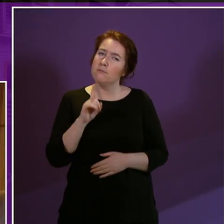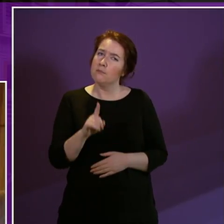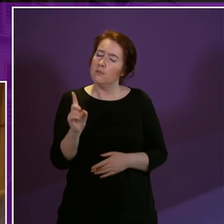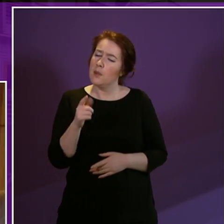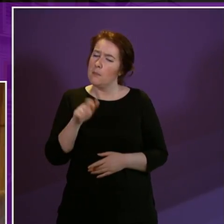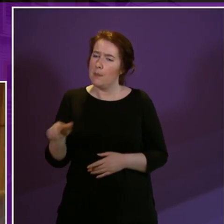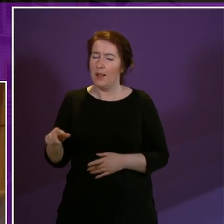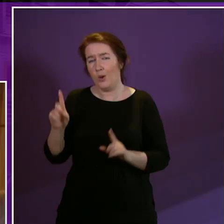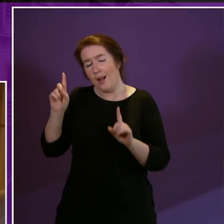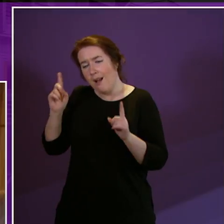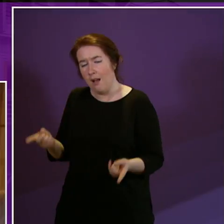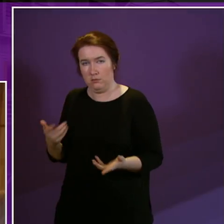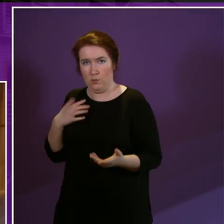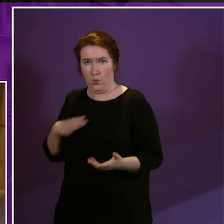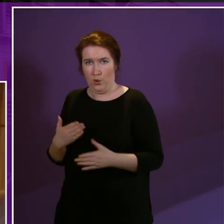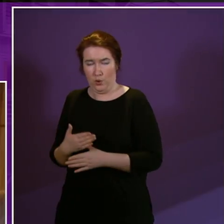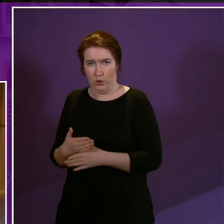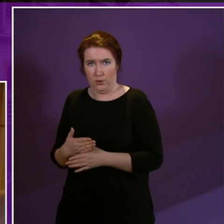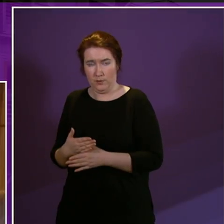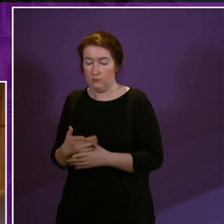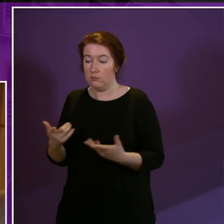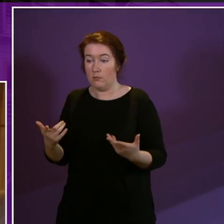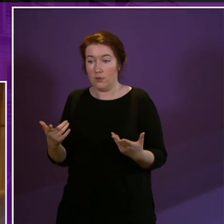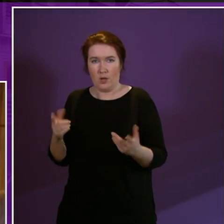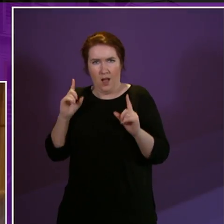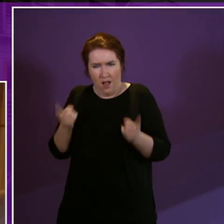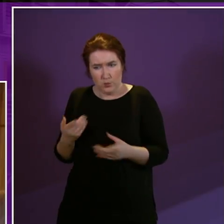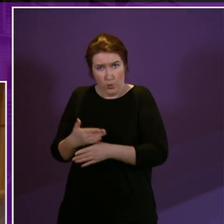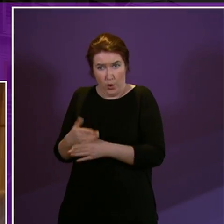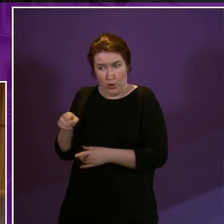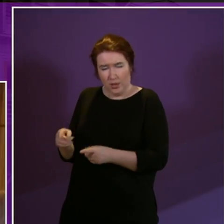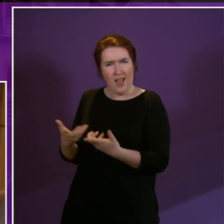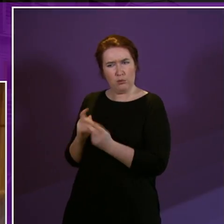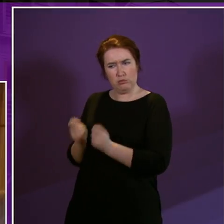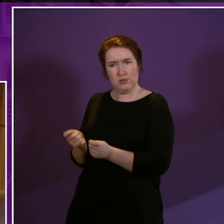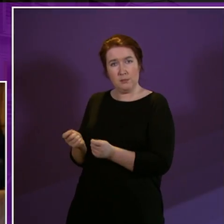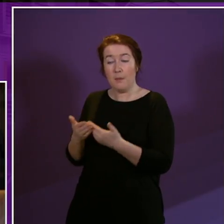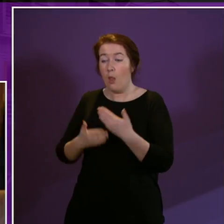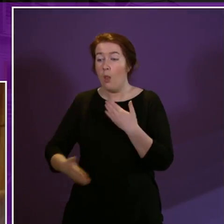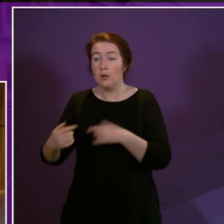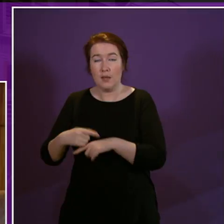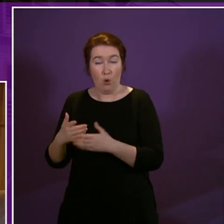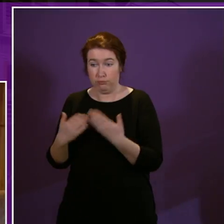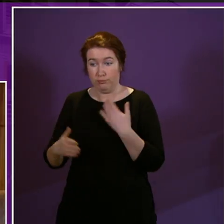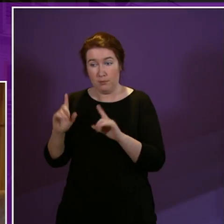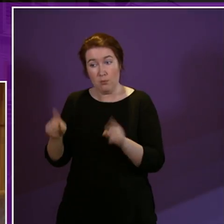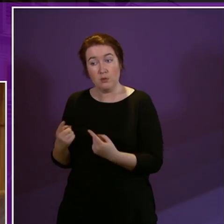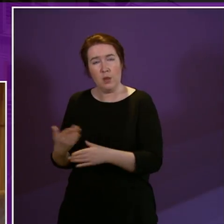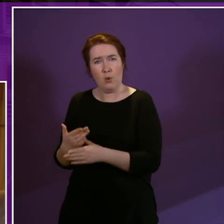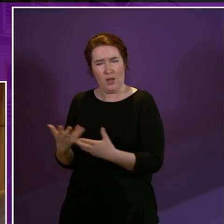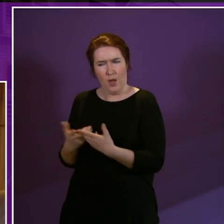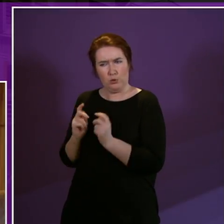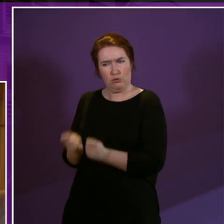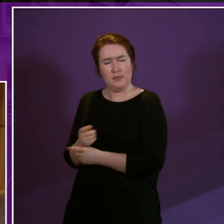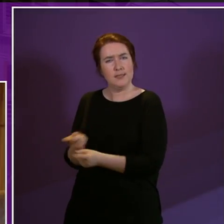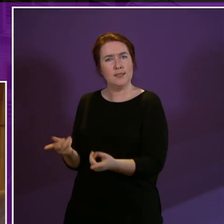how should we treat our fellow citizens who are unable to work whether for prolonged periods or not at all the